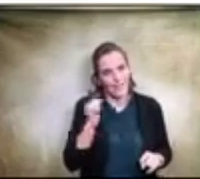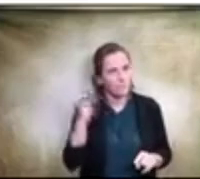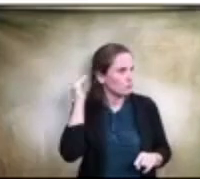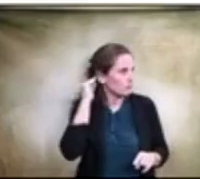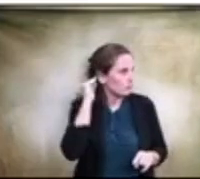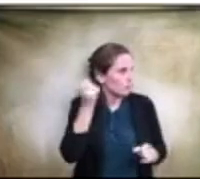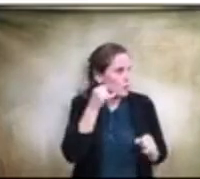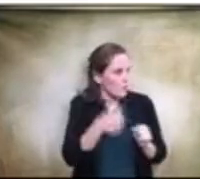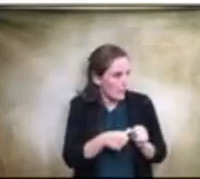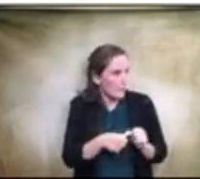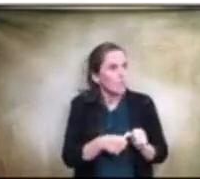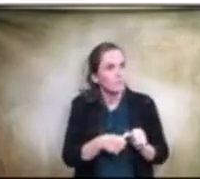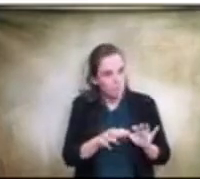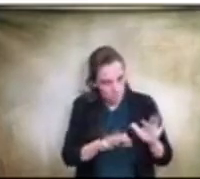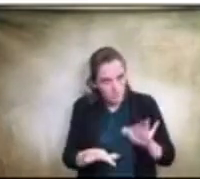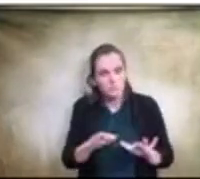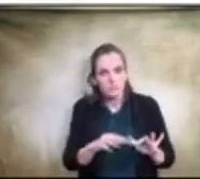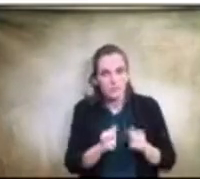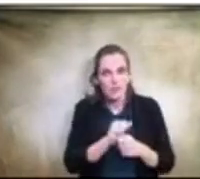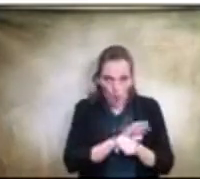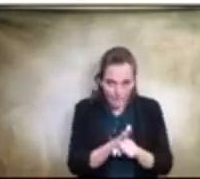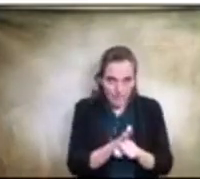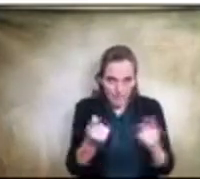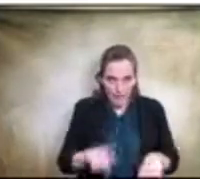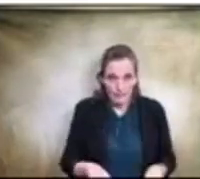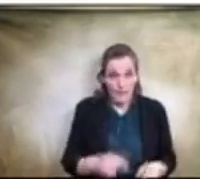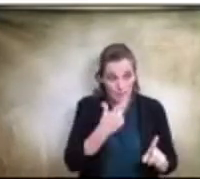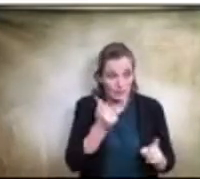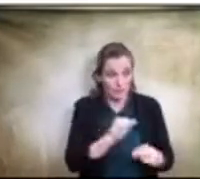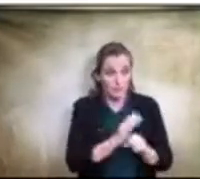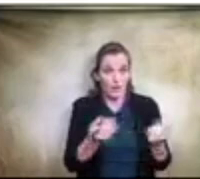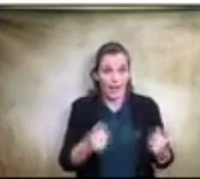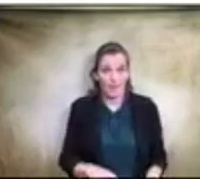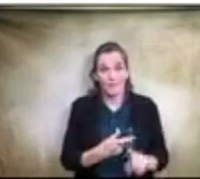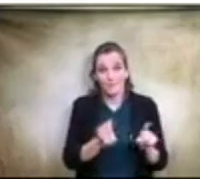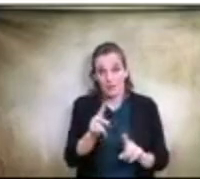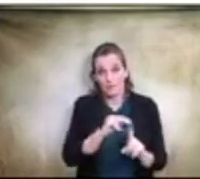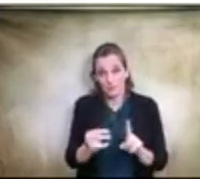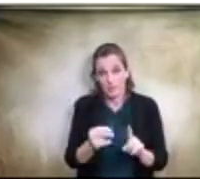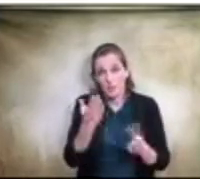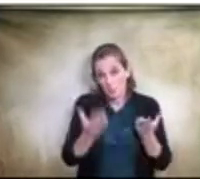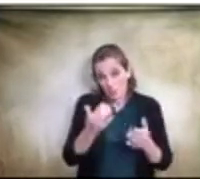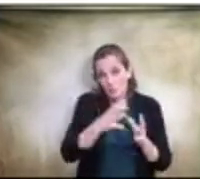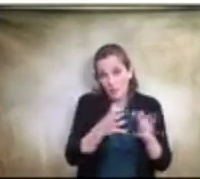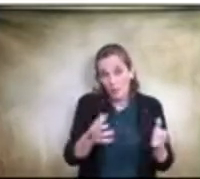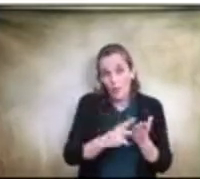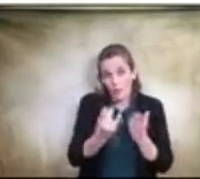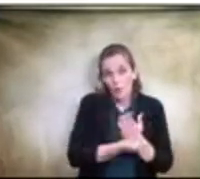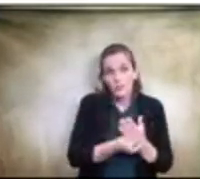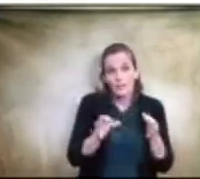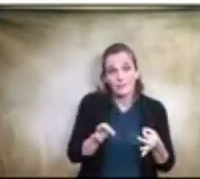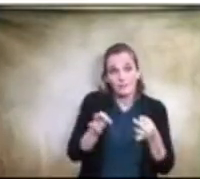did happen. And because COVID happened and, uh, from that standpoint, probably a lot of these projects got pushed back as we, we are well